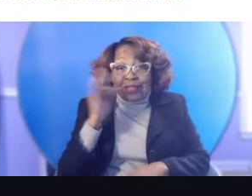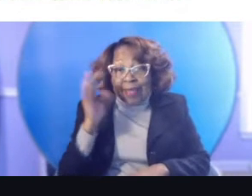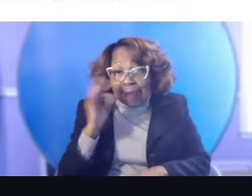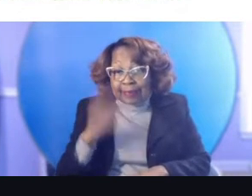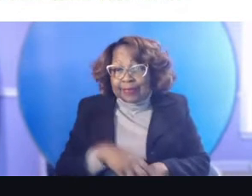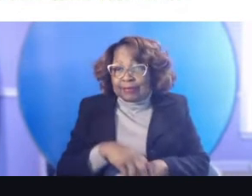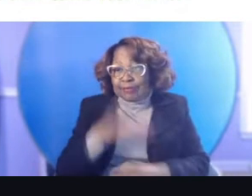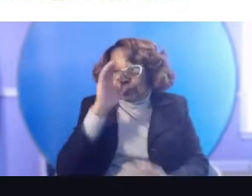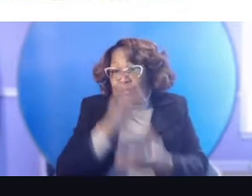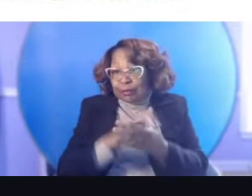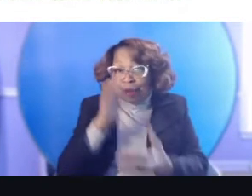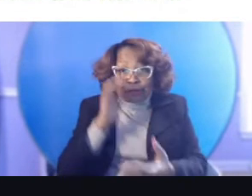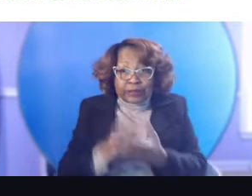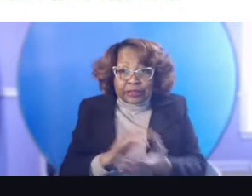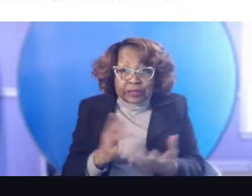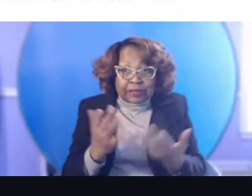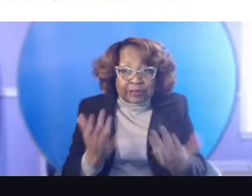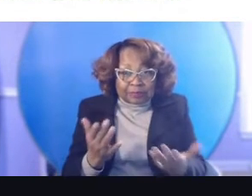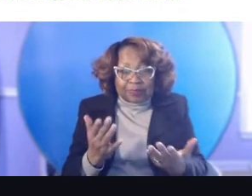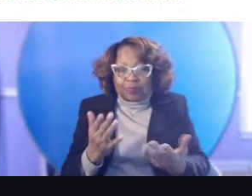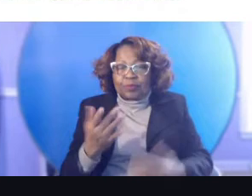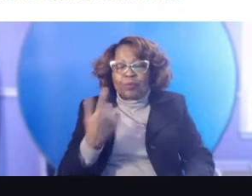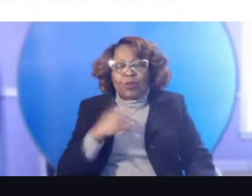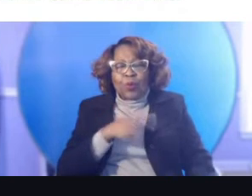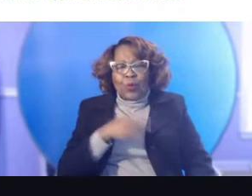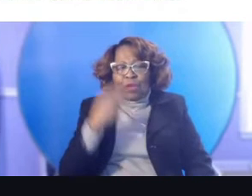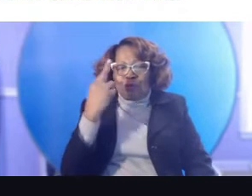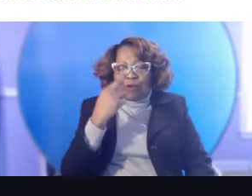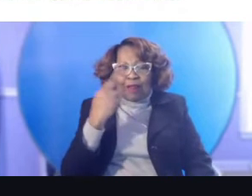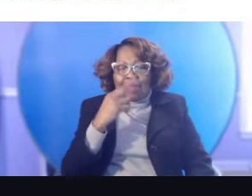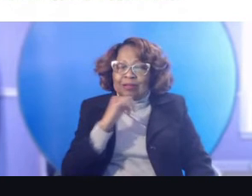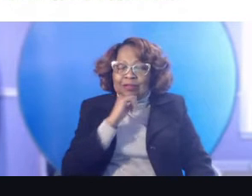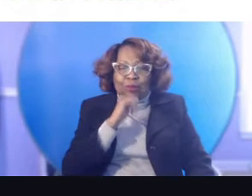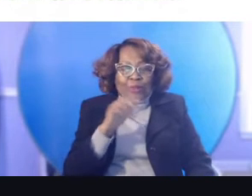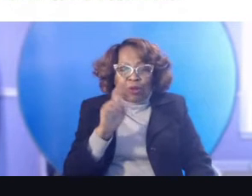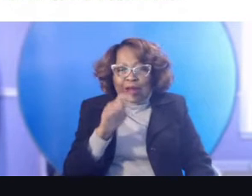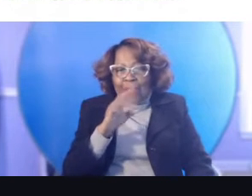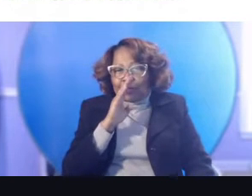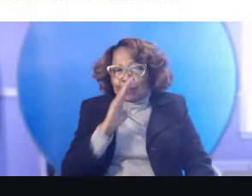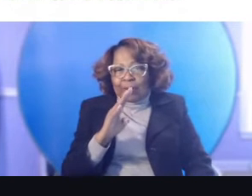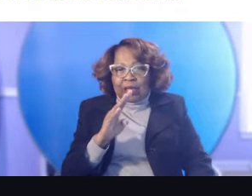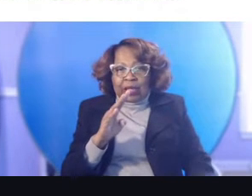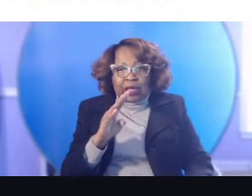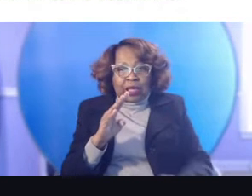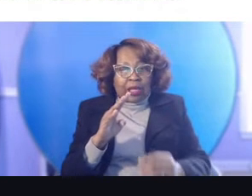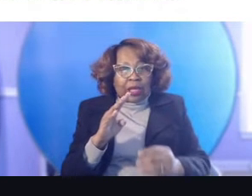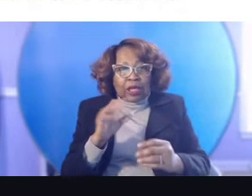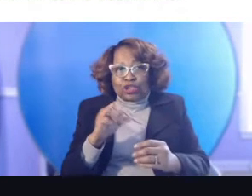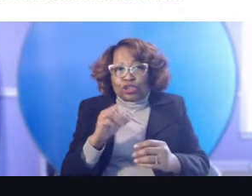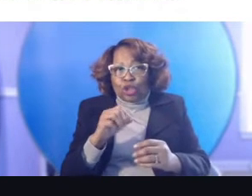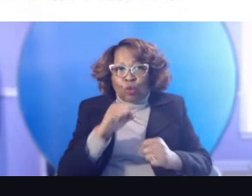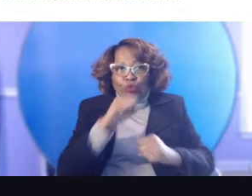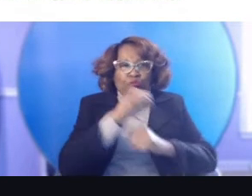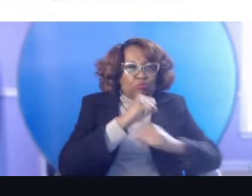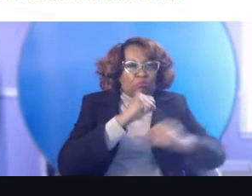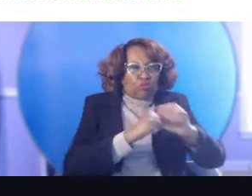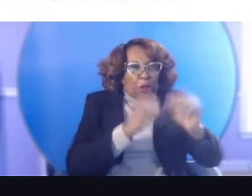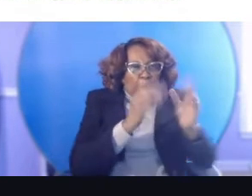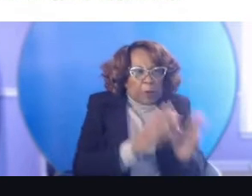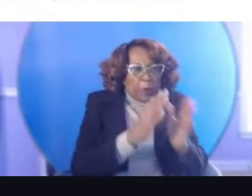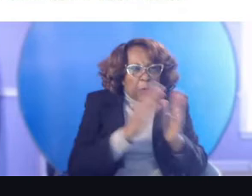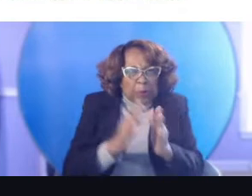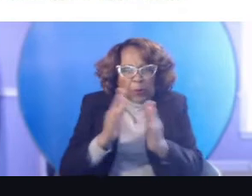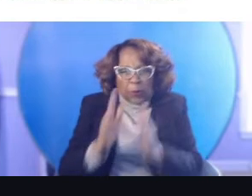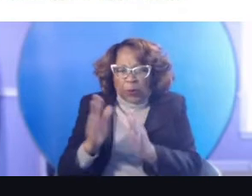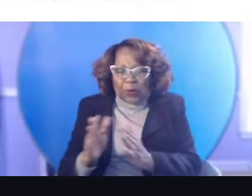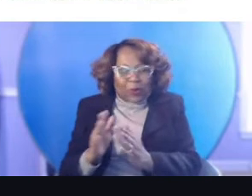we don't have to be so formulated with the things that we do. Um, and we